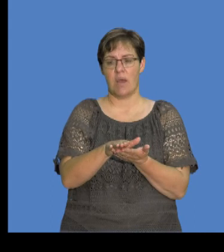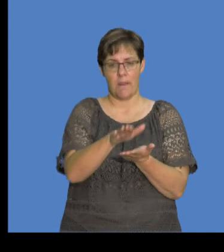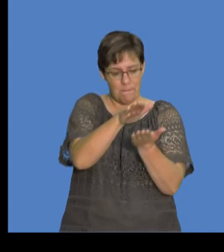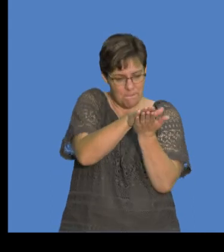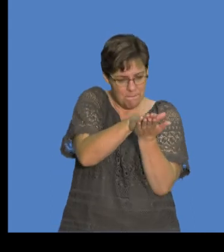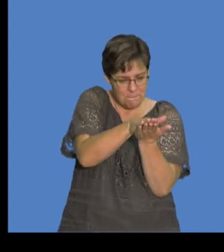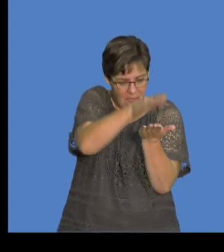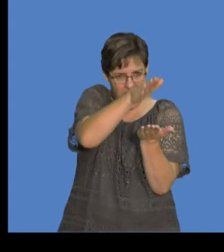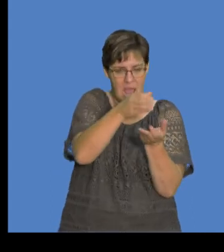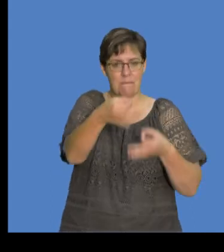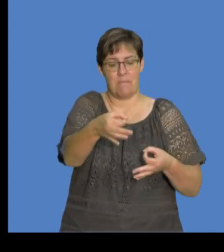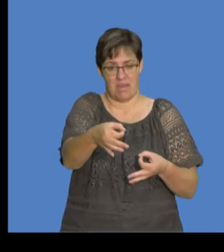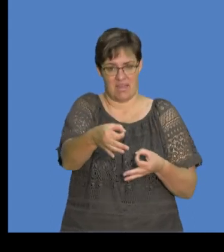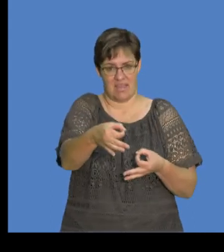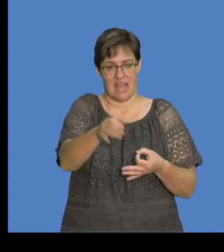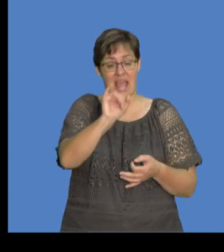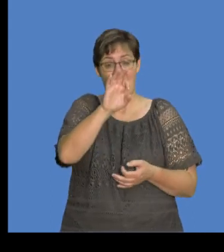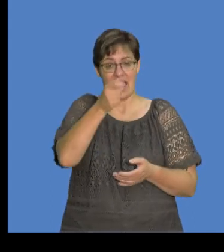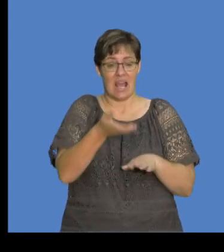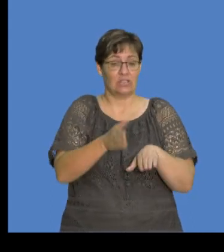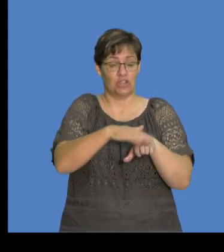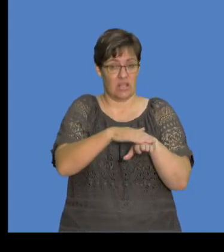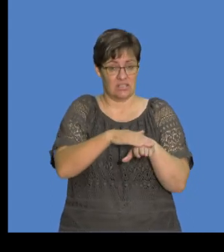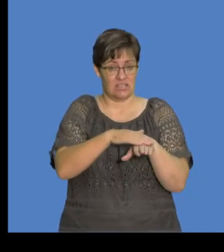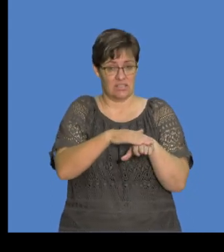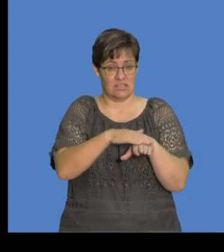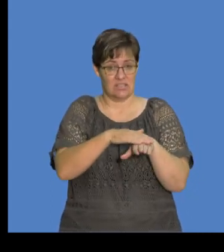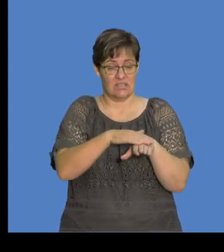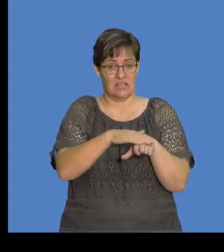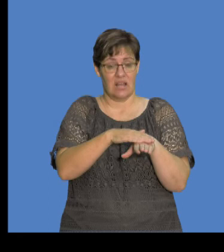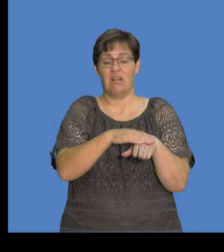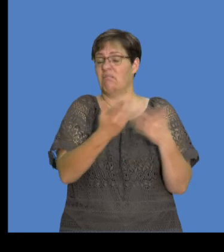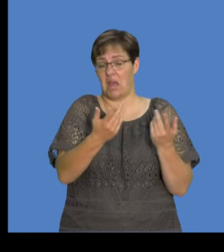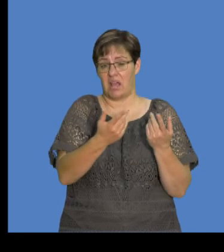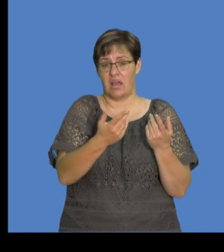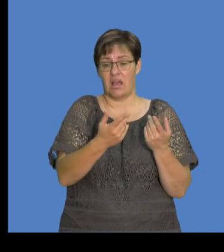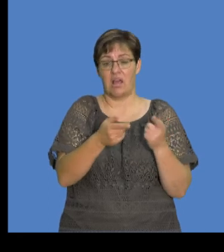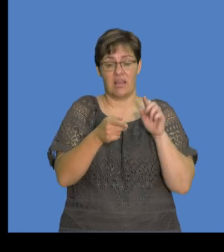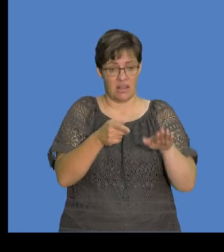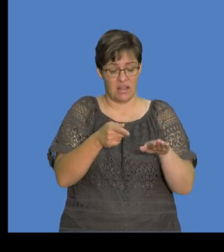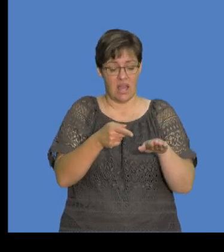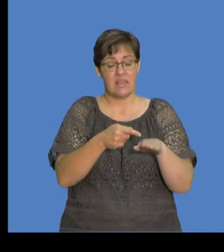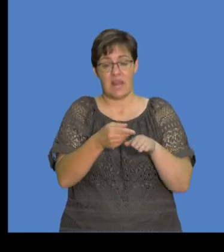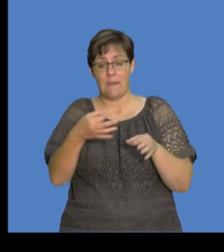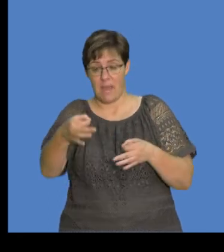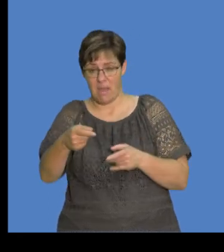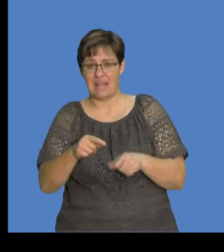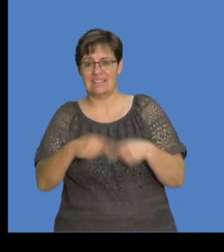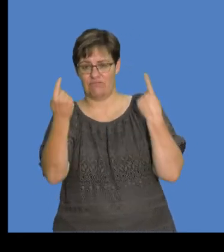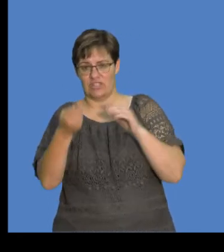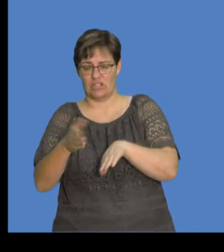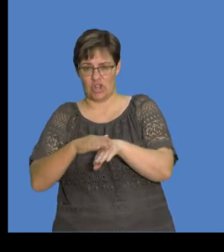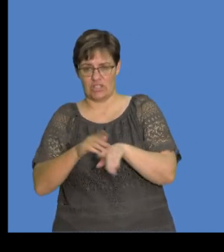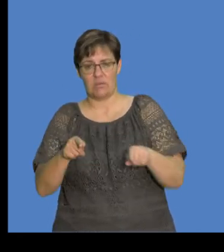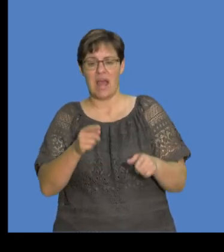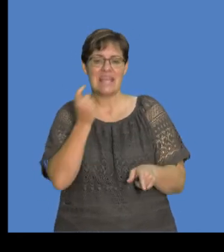the ink has to stick on the piece of paper. So if the ink is charged opposite to the paper, it means that the ink droplets